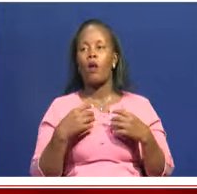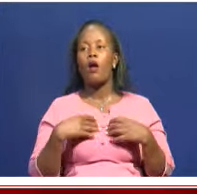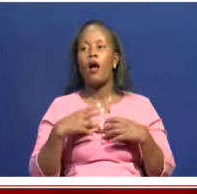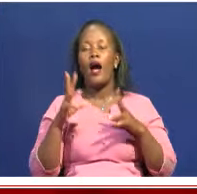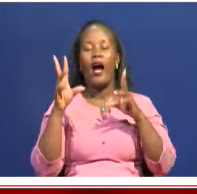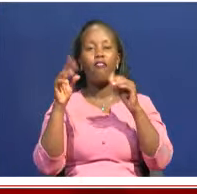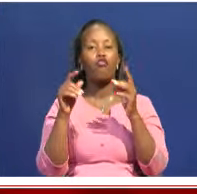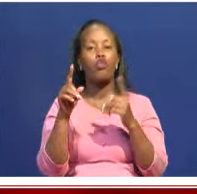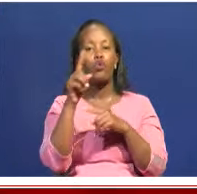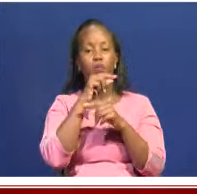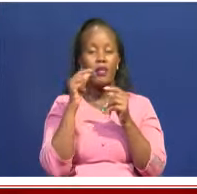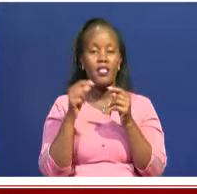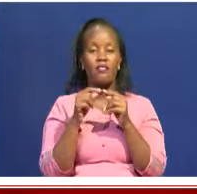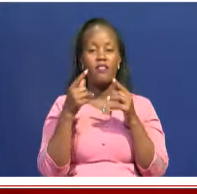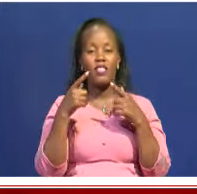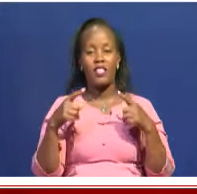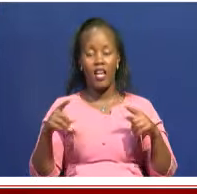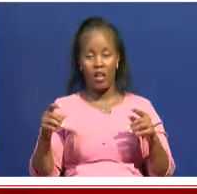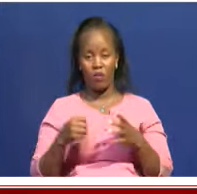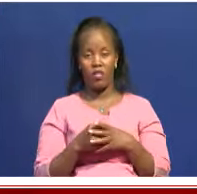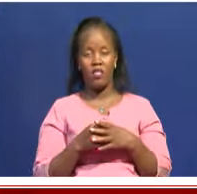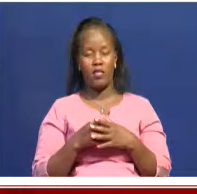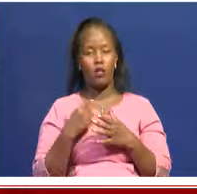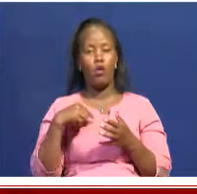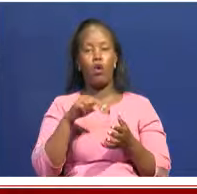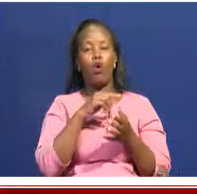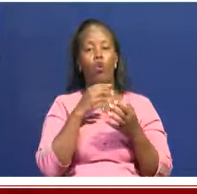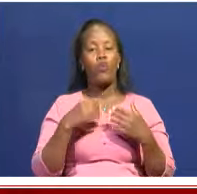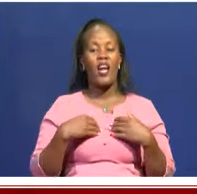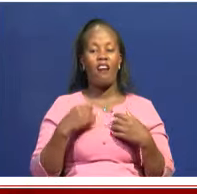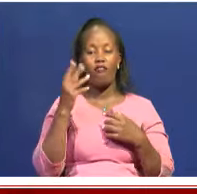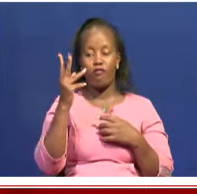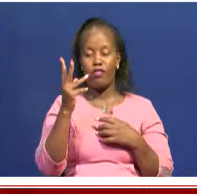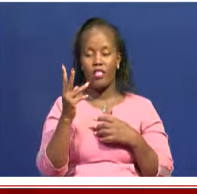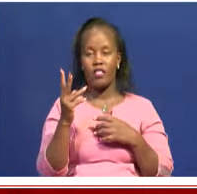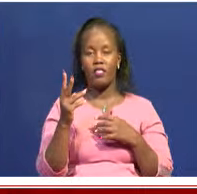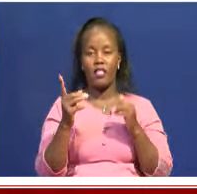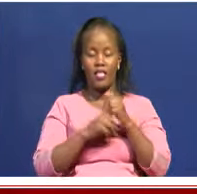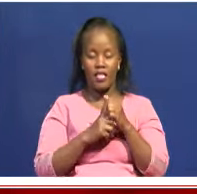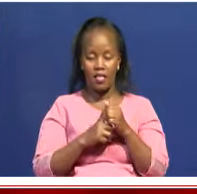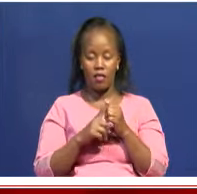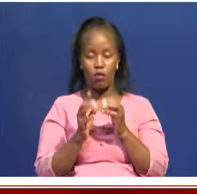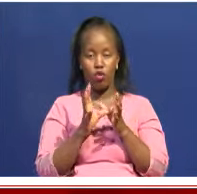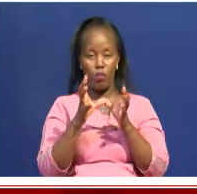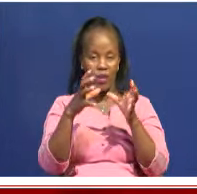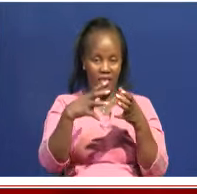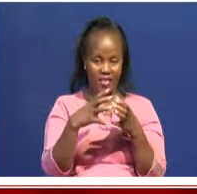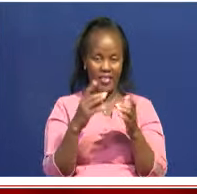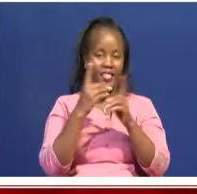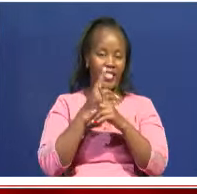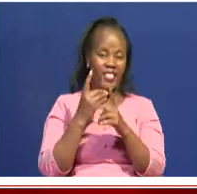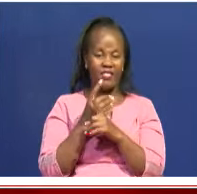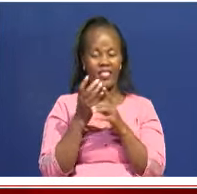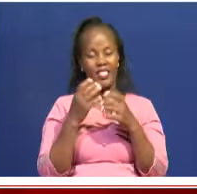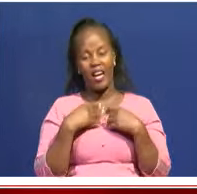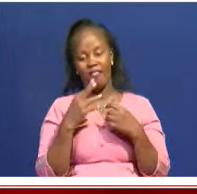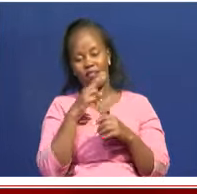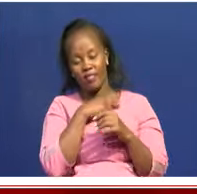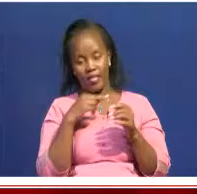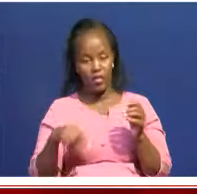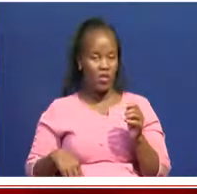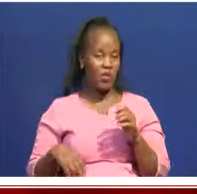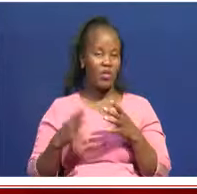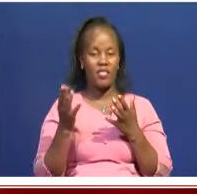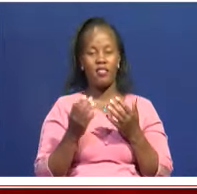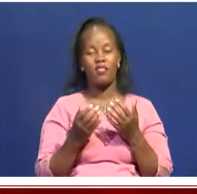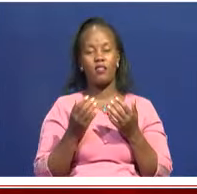Kenyans. We are 46 different communities, and we all have different bringing, different religion, but we don't have a